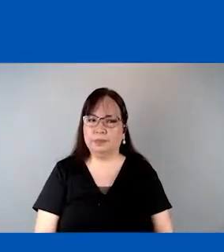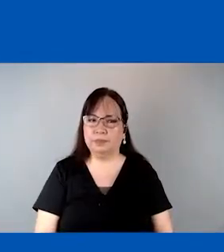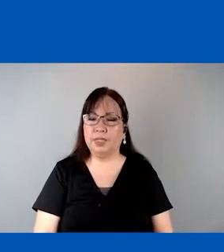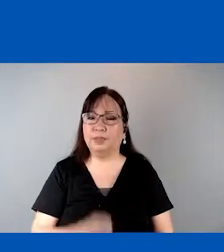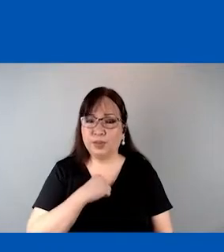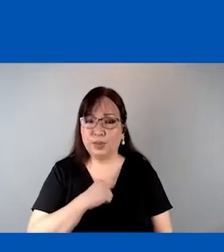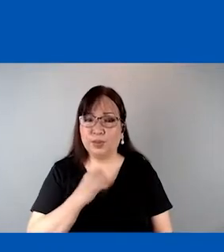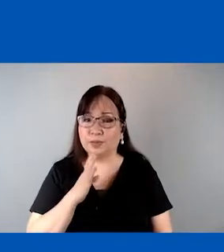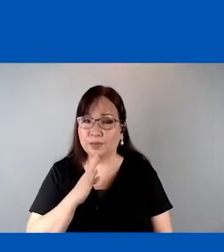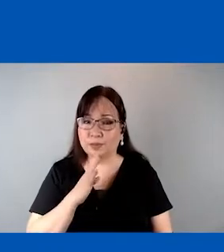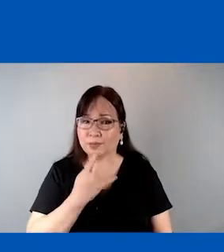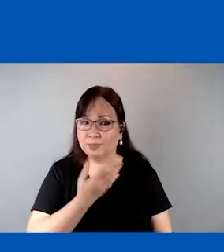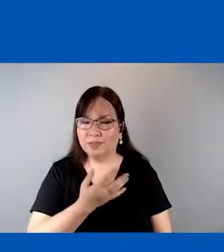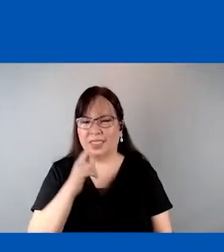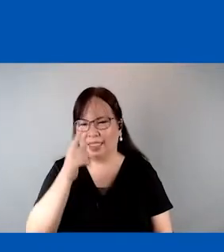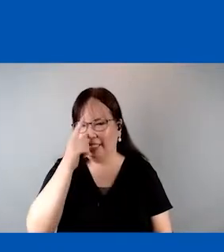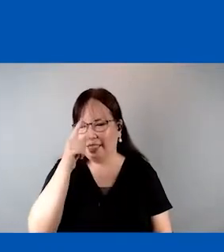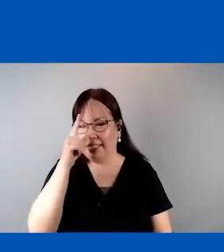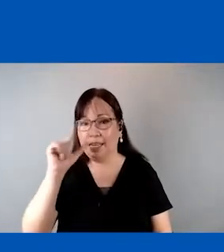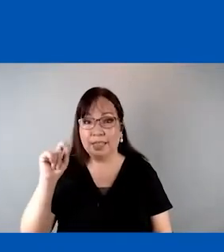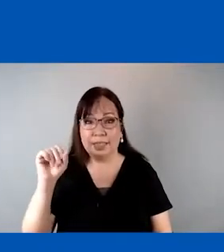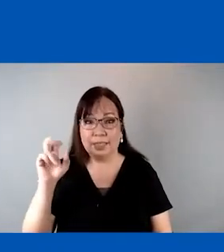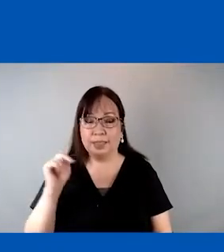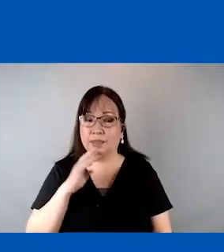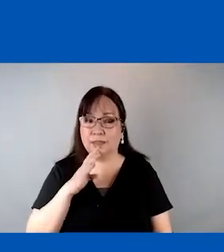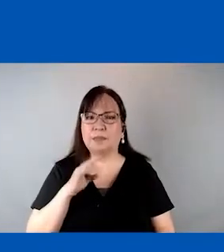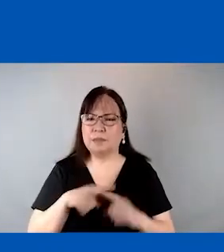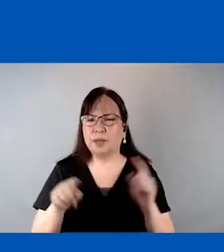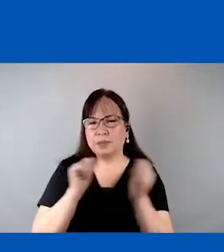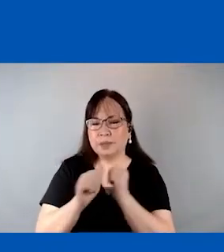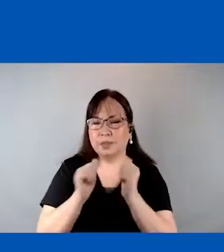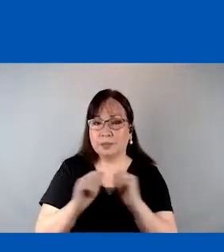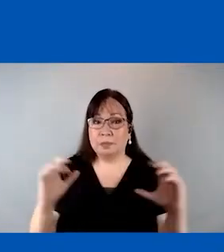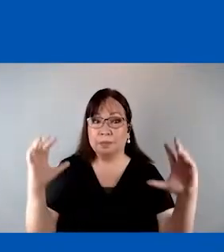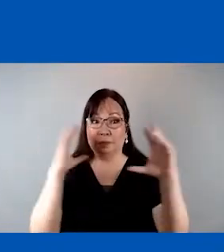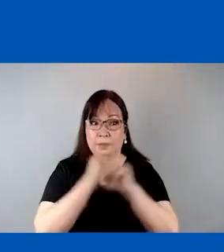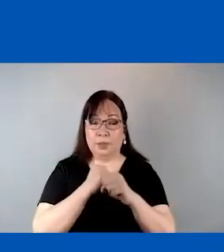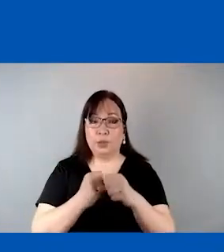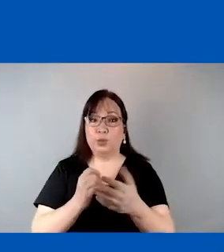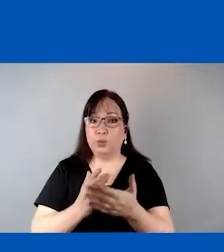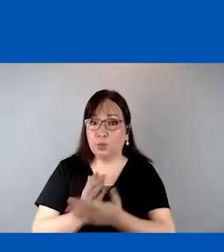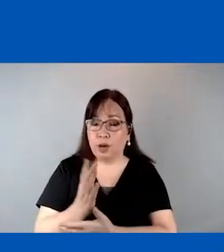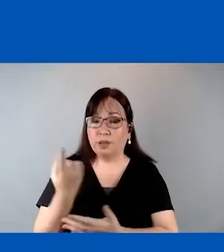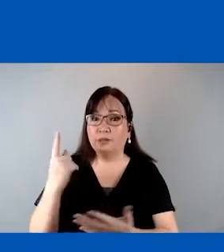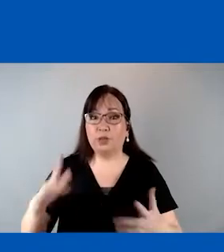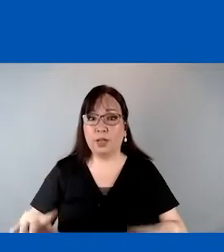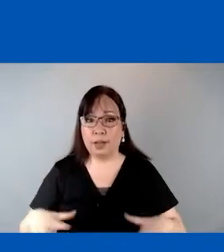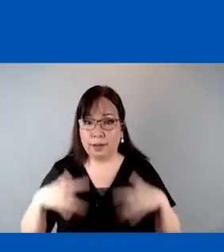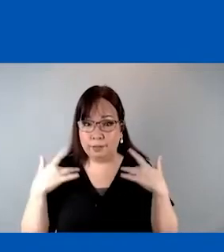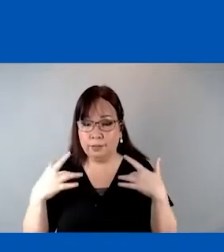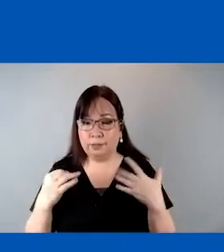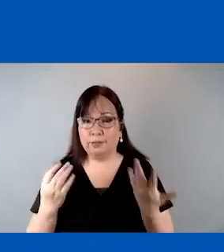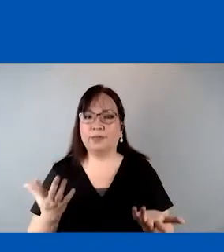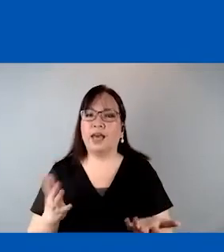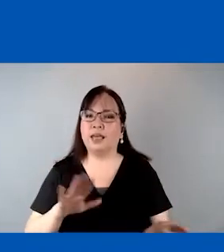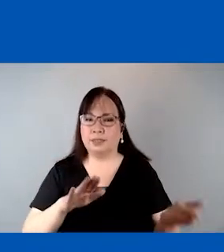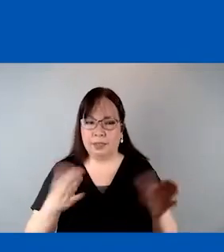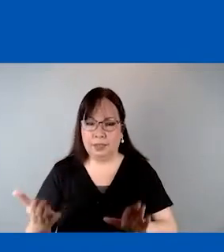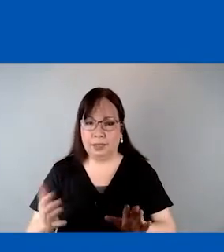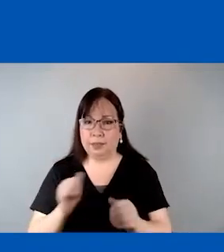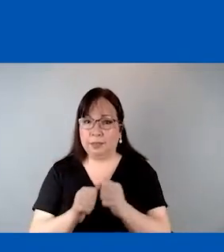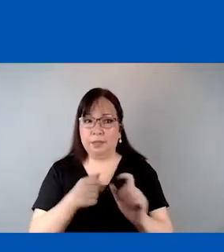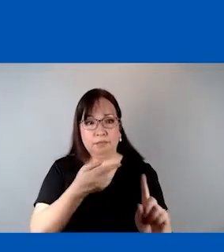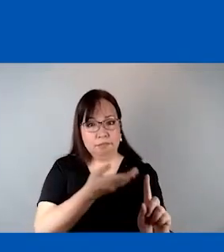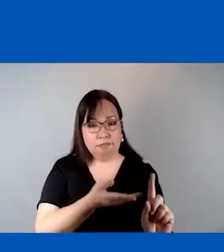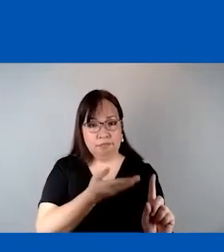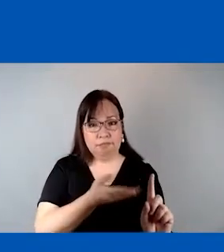And I apologize if I did not pronounce that right. But basically, it meant the right of life and death, and they